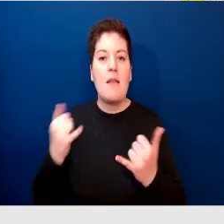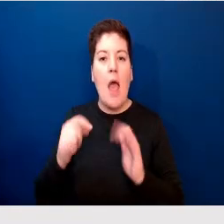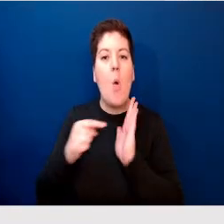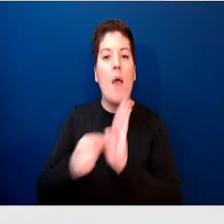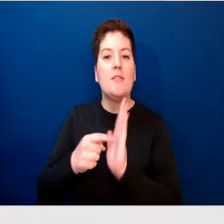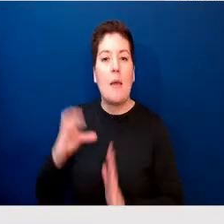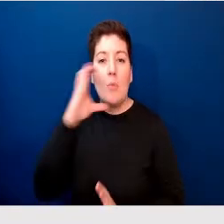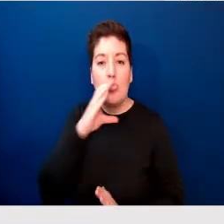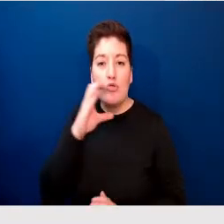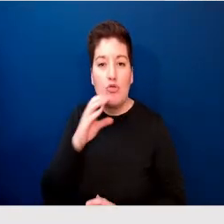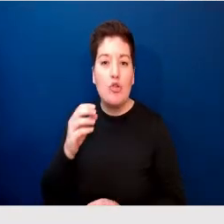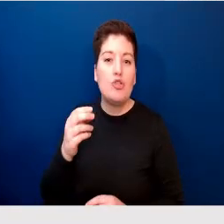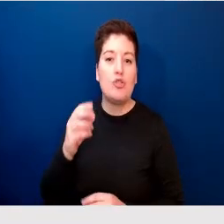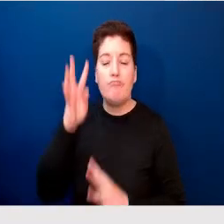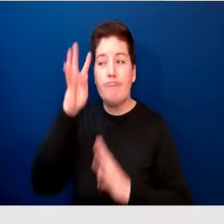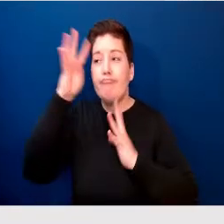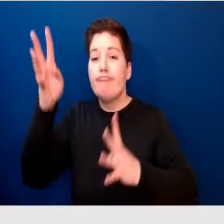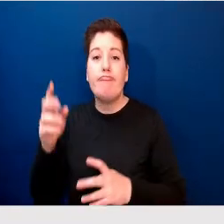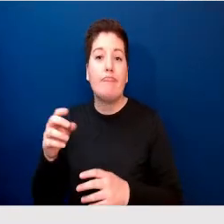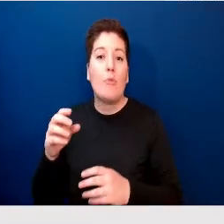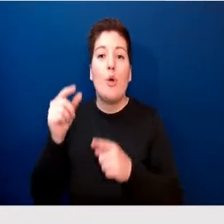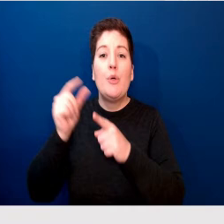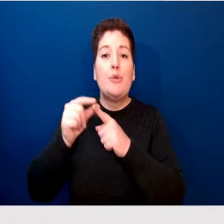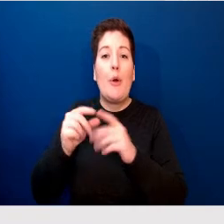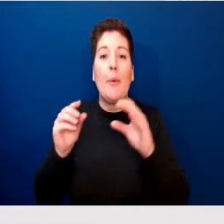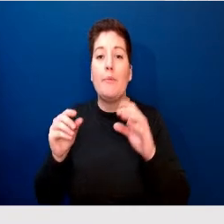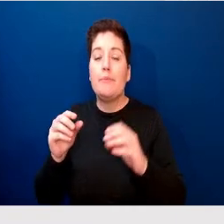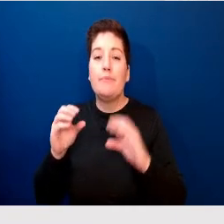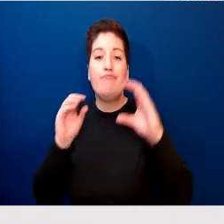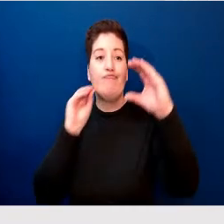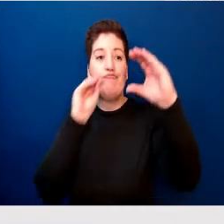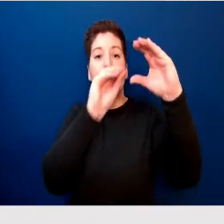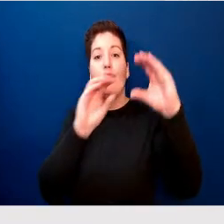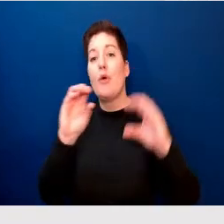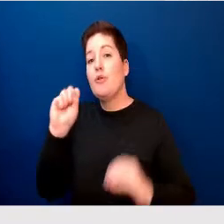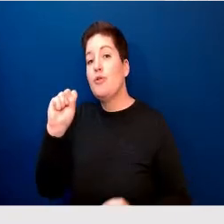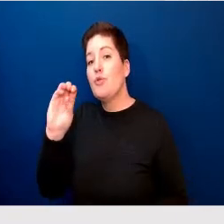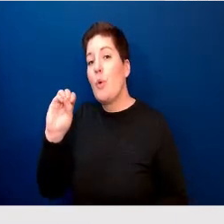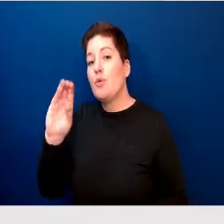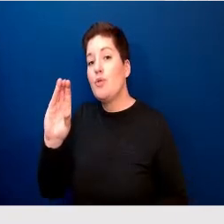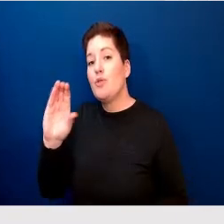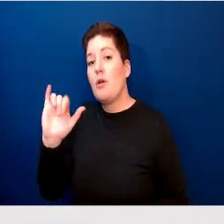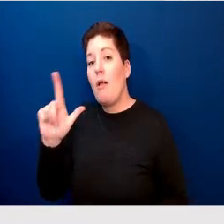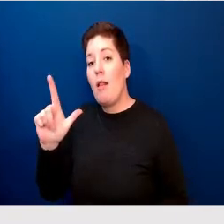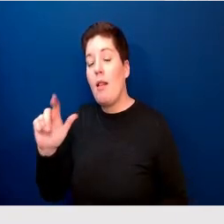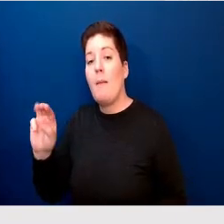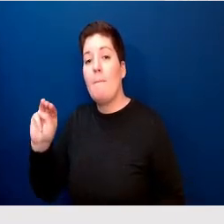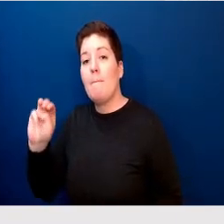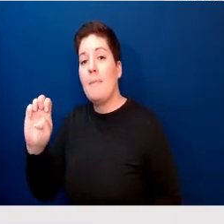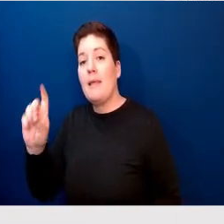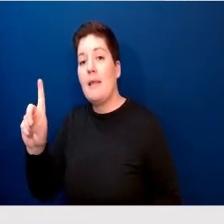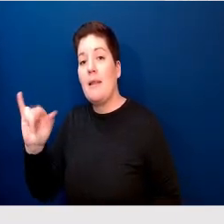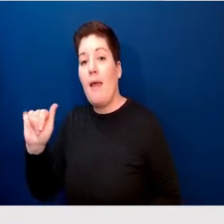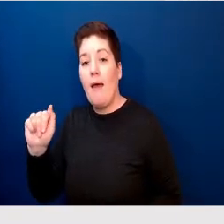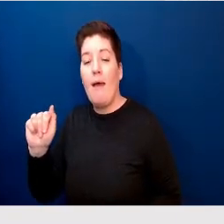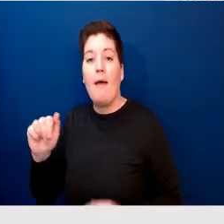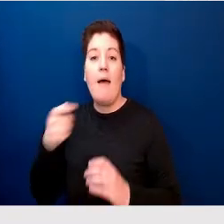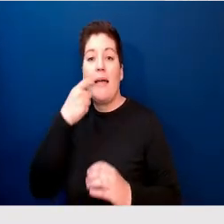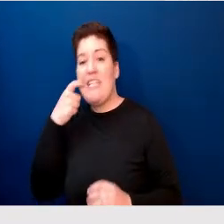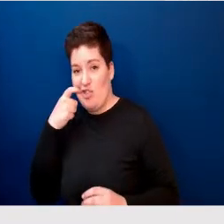library's databases. Here is an example of a search for social media addiction.